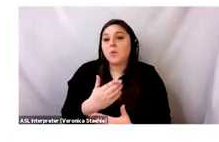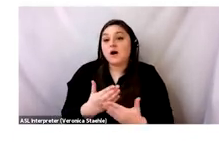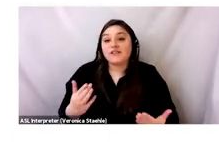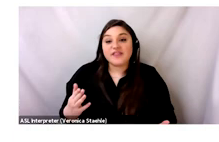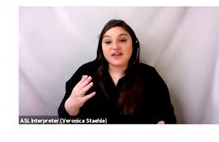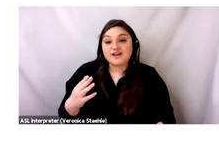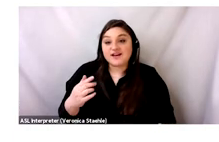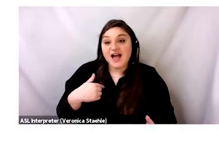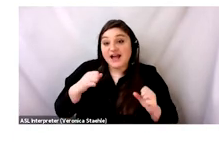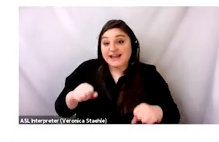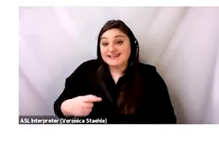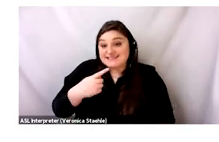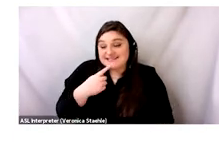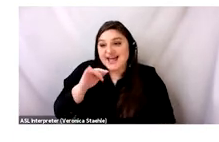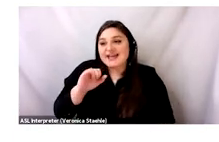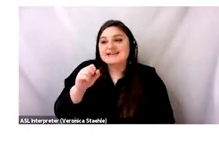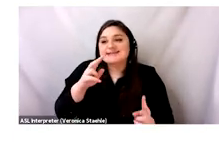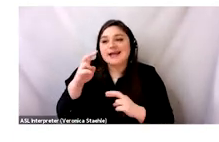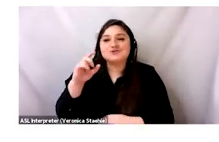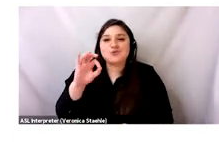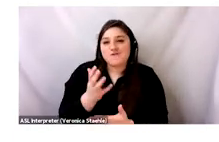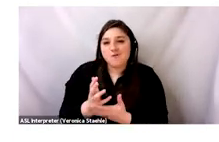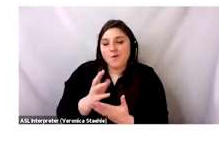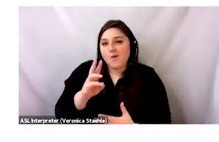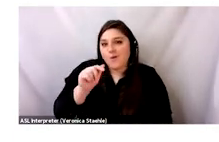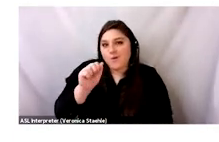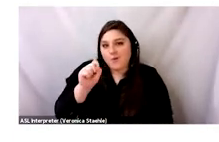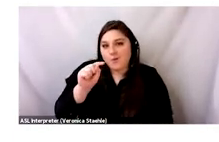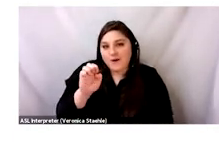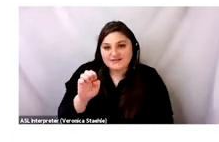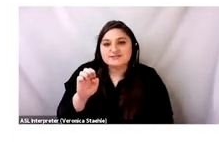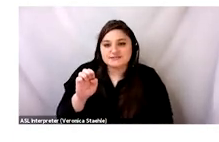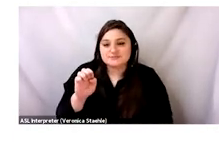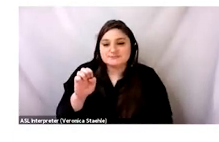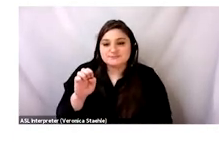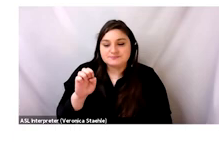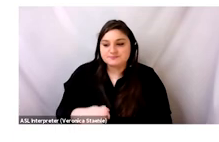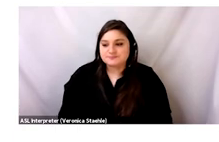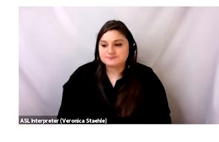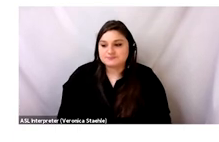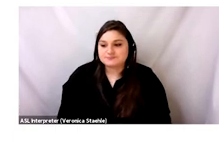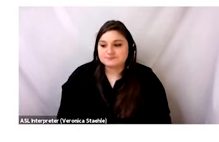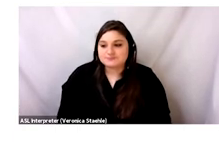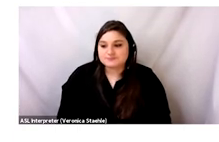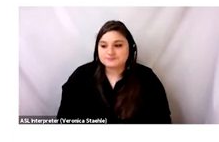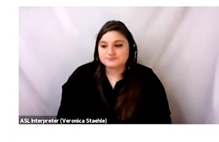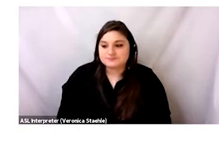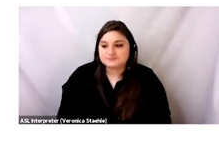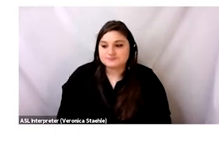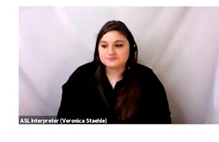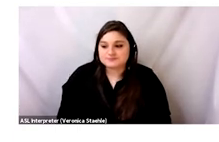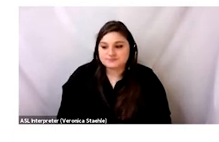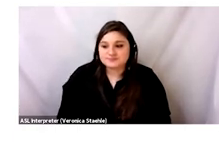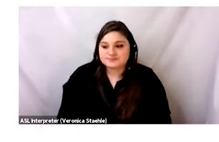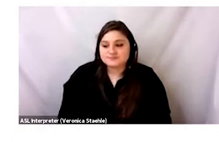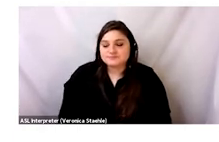for us to acknowledge the issues of waste and how much is costing us all. And I